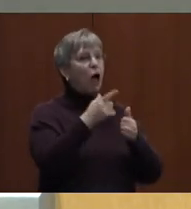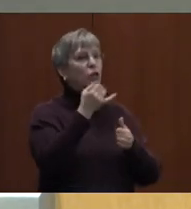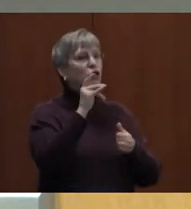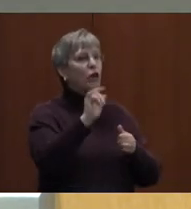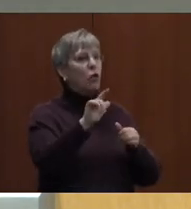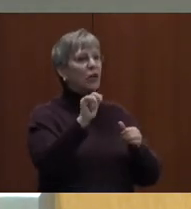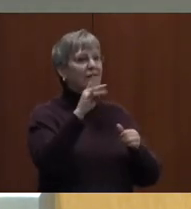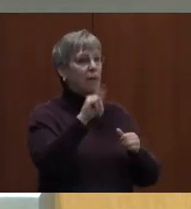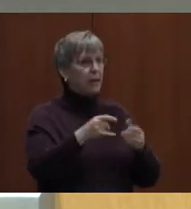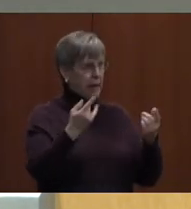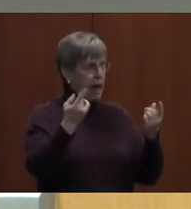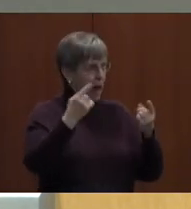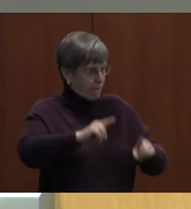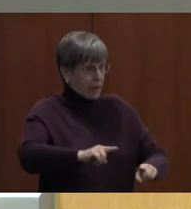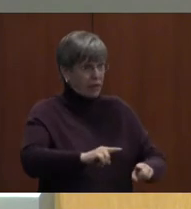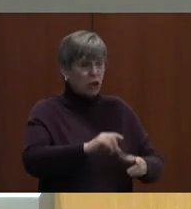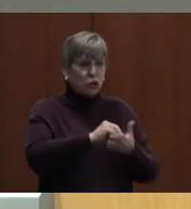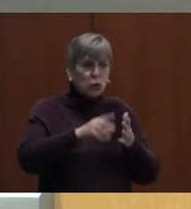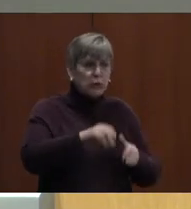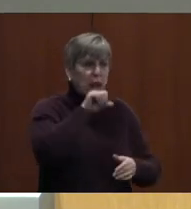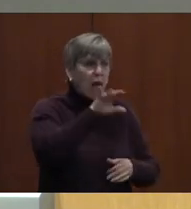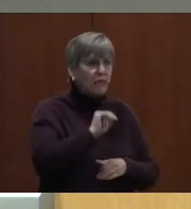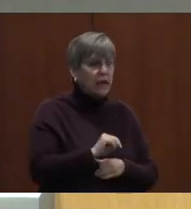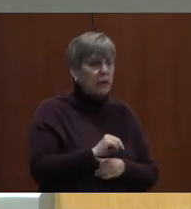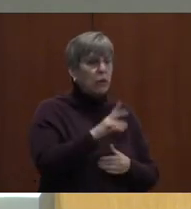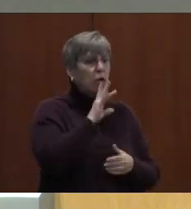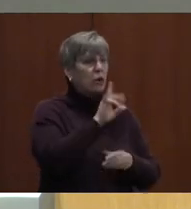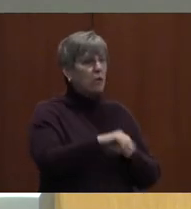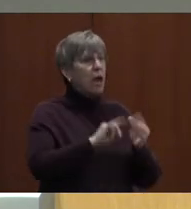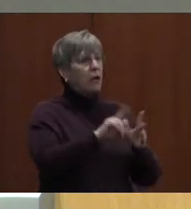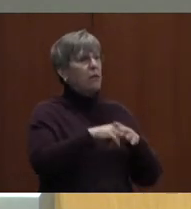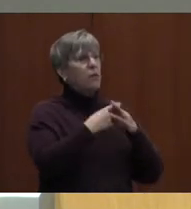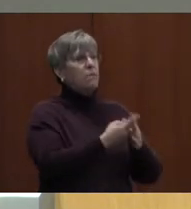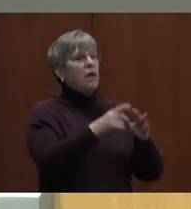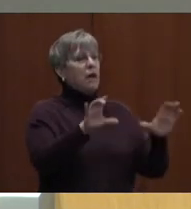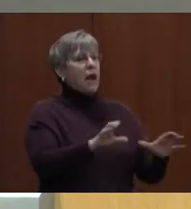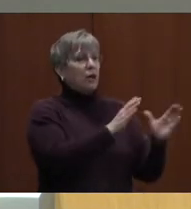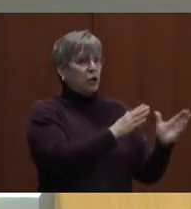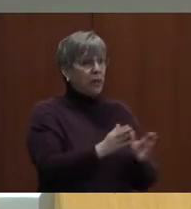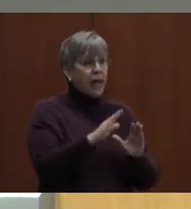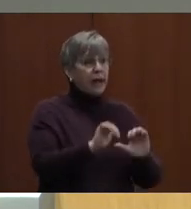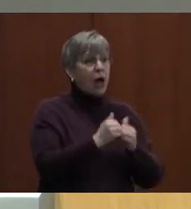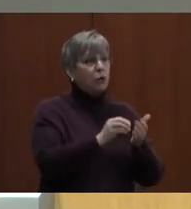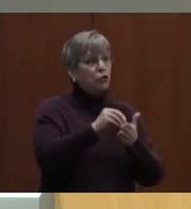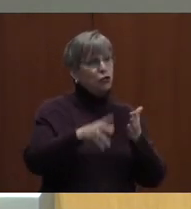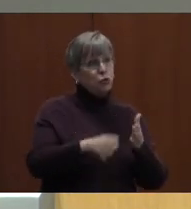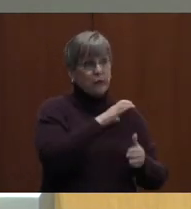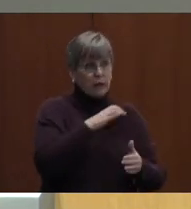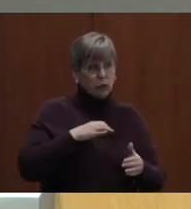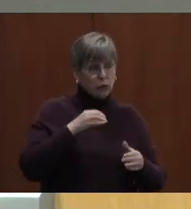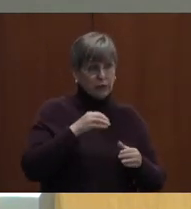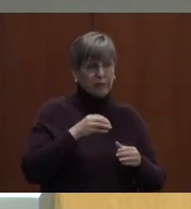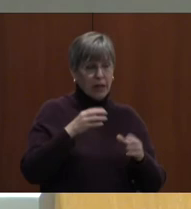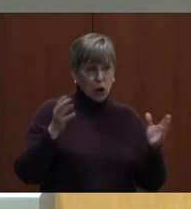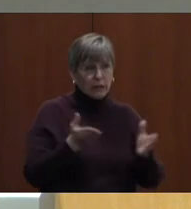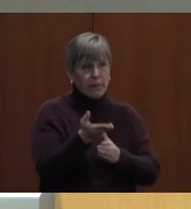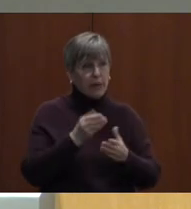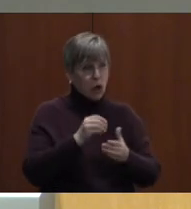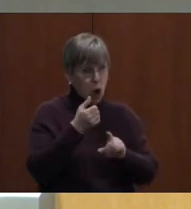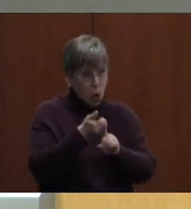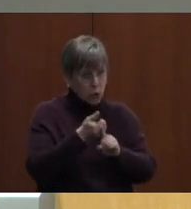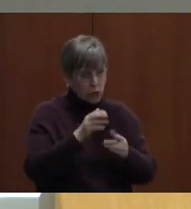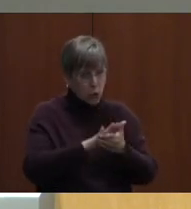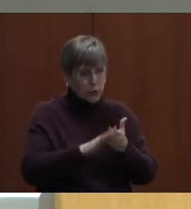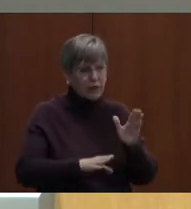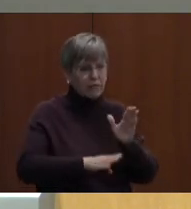of students loved it. We talked about implementing action plans and how they can use student councils in their own schools, and we had them develop